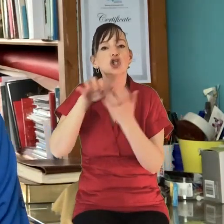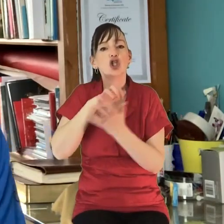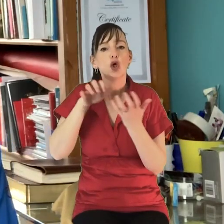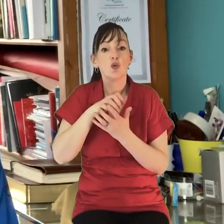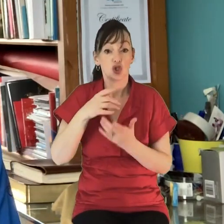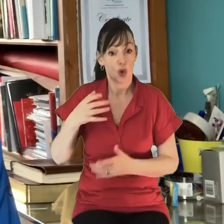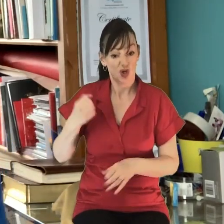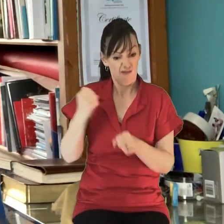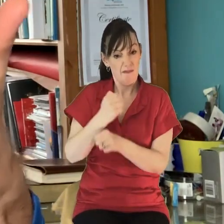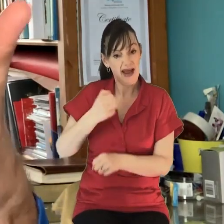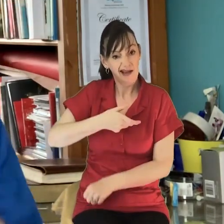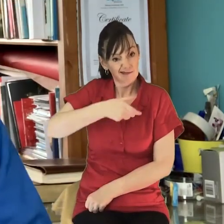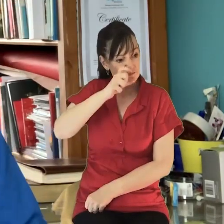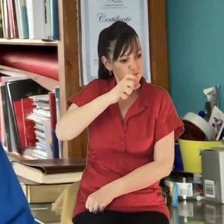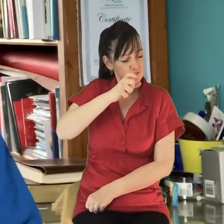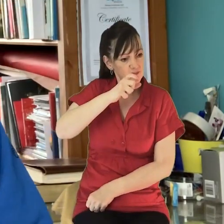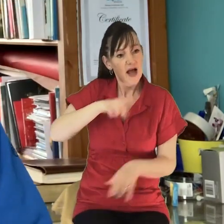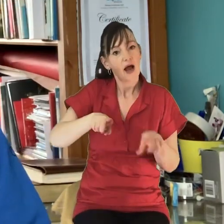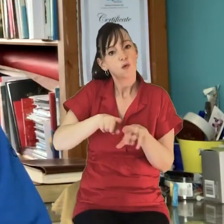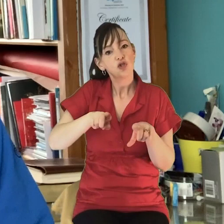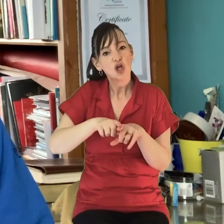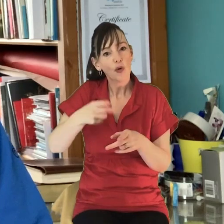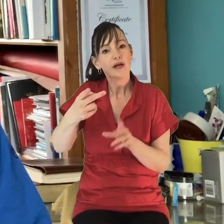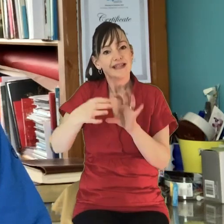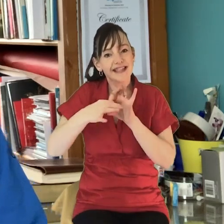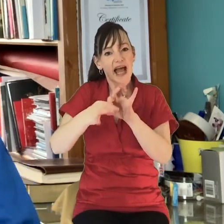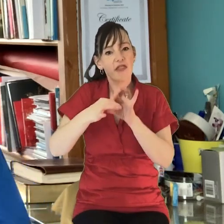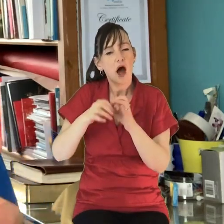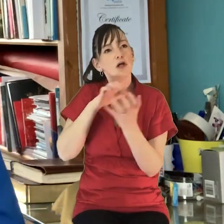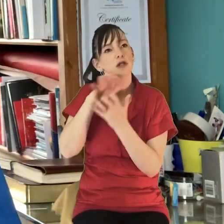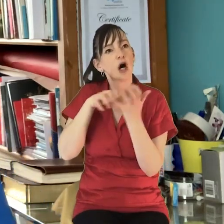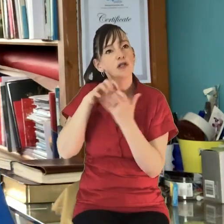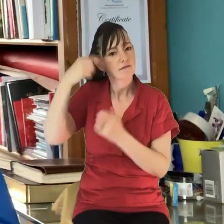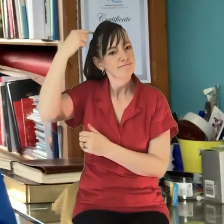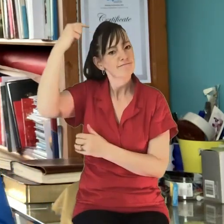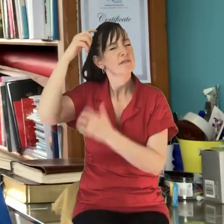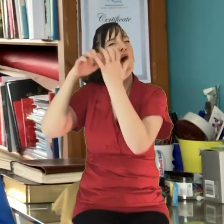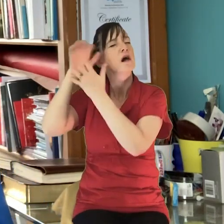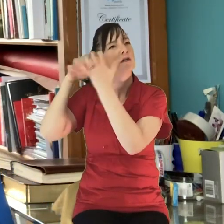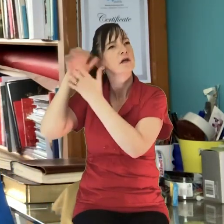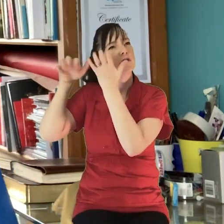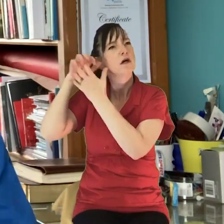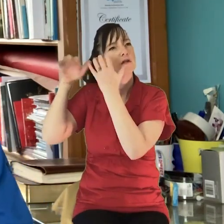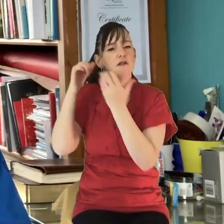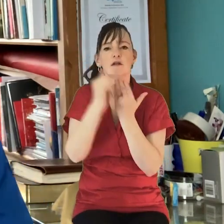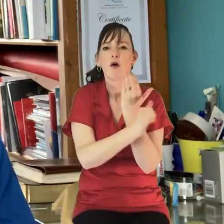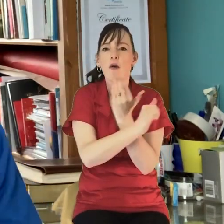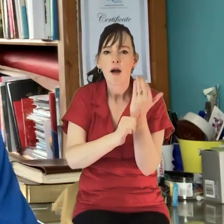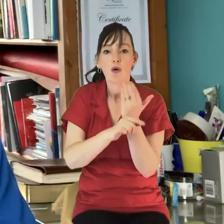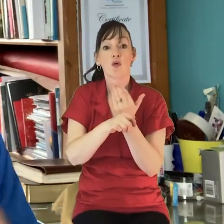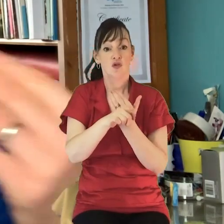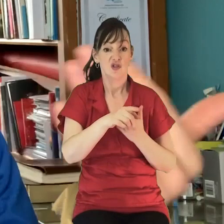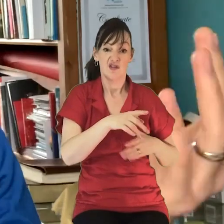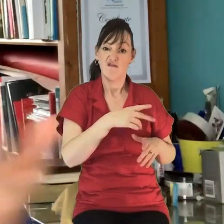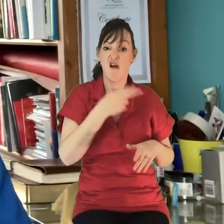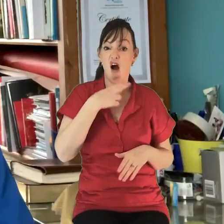brew and you had a chew on God's Word together. And we did that each day. We did it at the start of the afternoon. We felt that was a kind of a